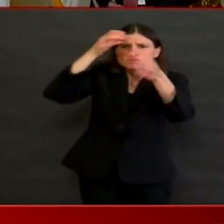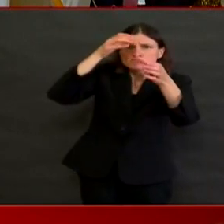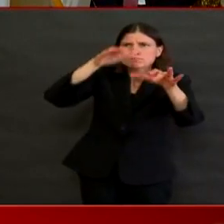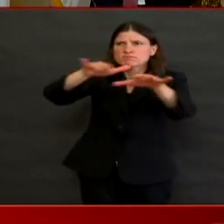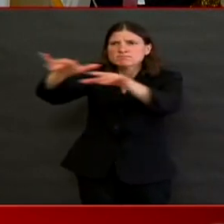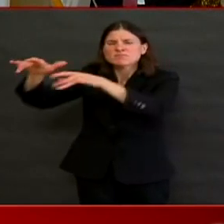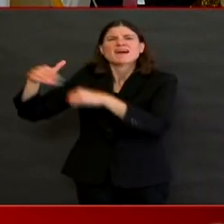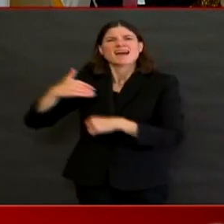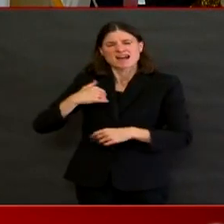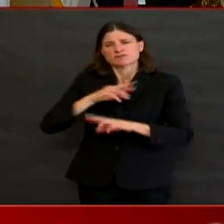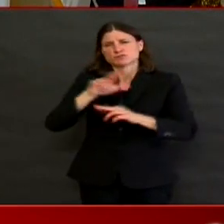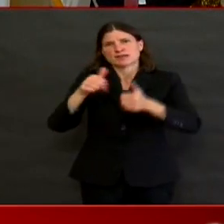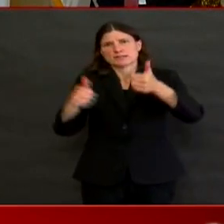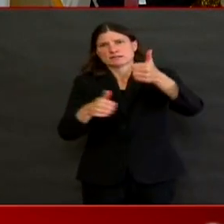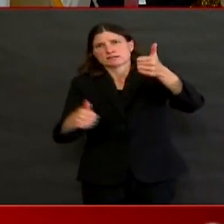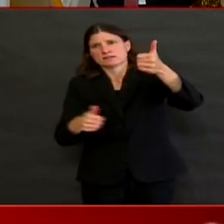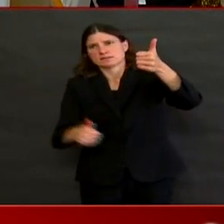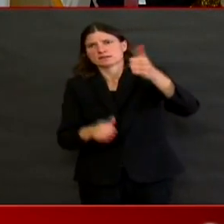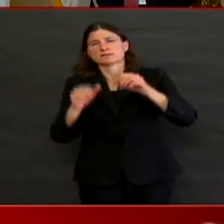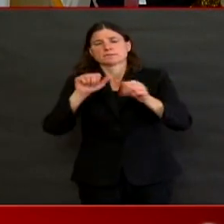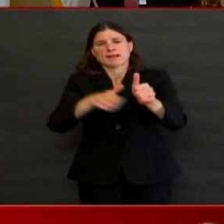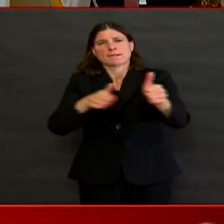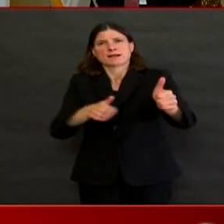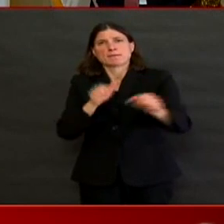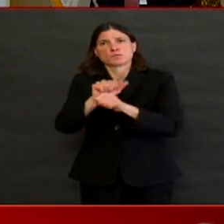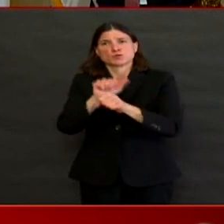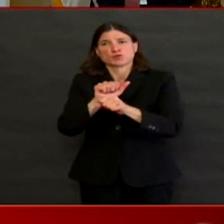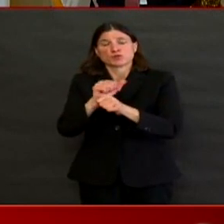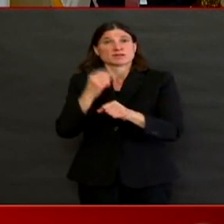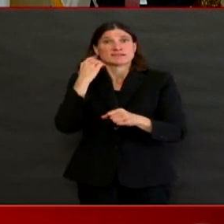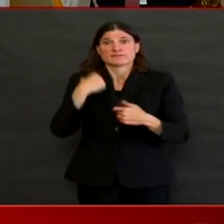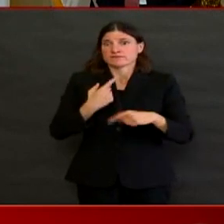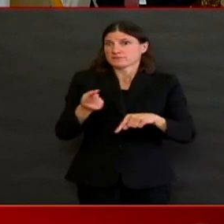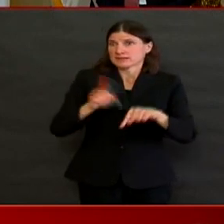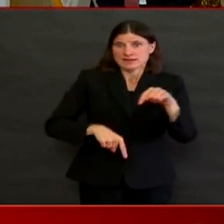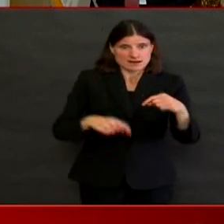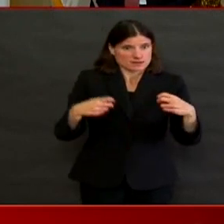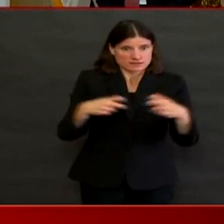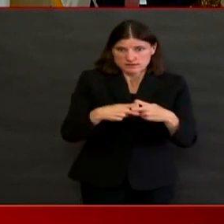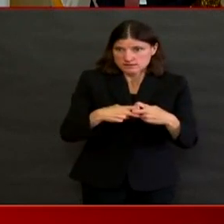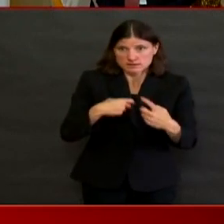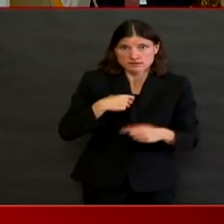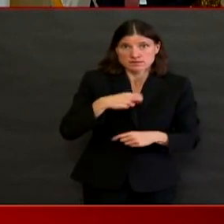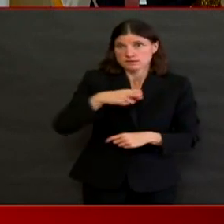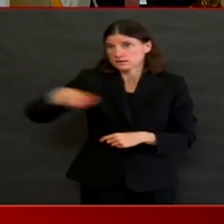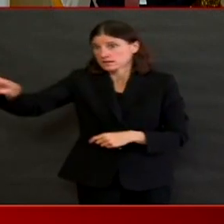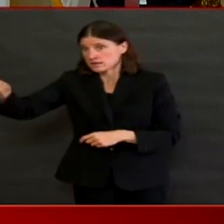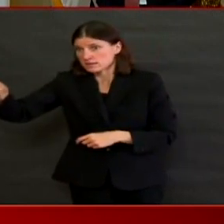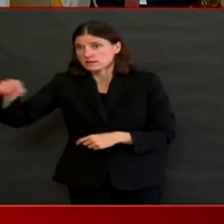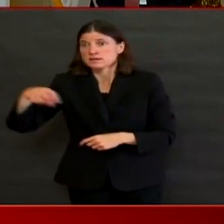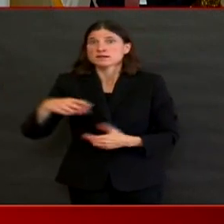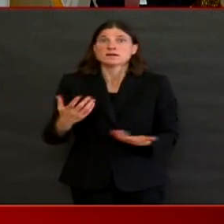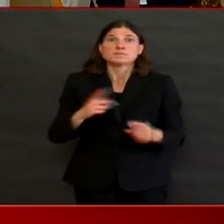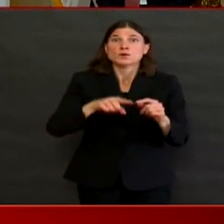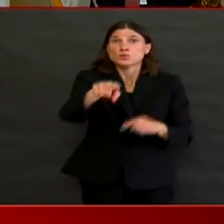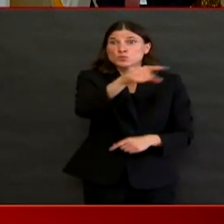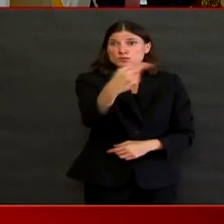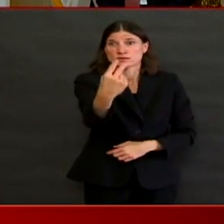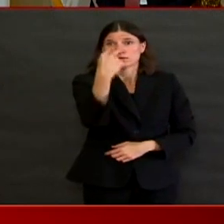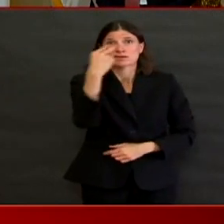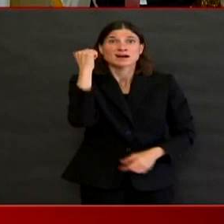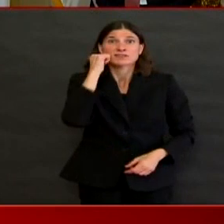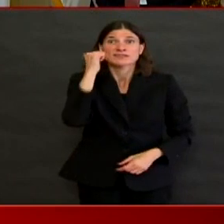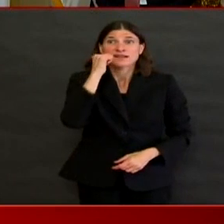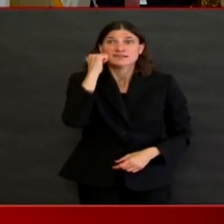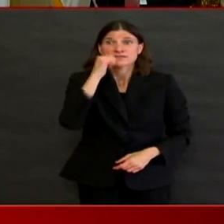I want people to know this. Although you see me every day, there's a thousand people behind me, more than a thousand people behind me